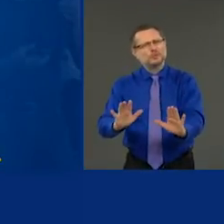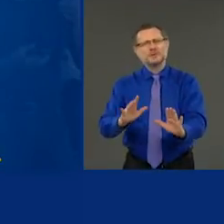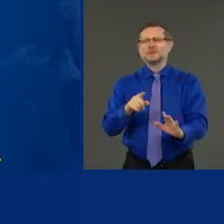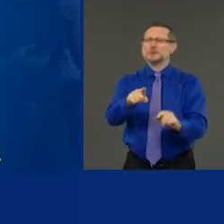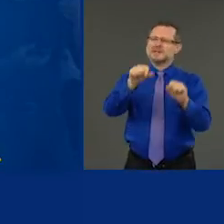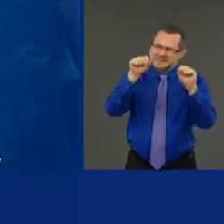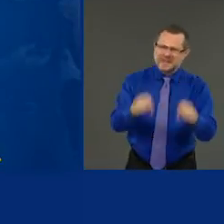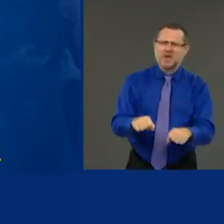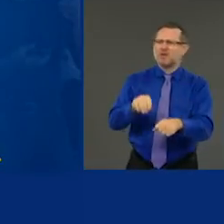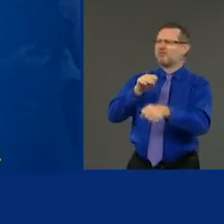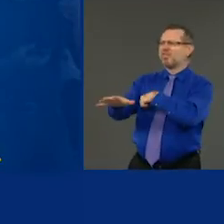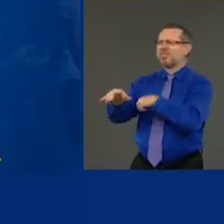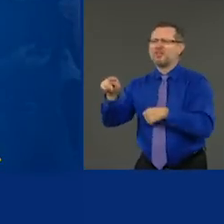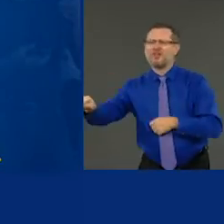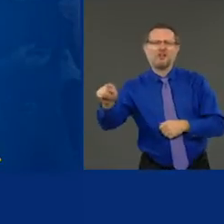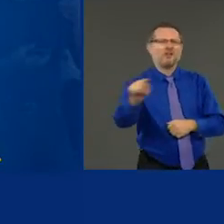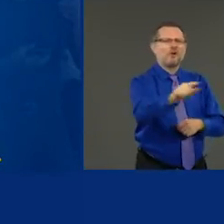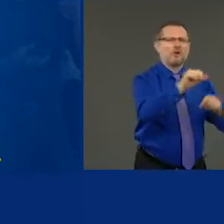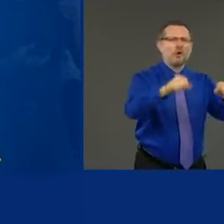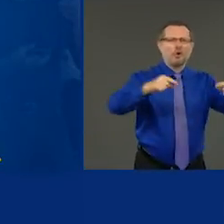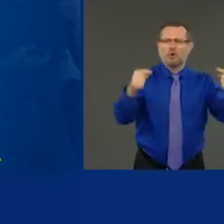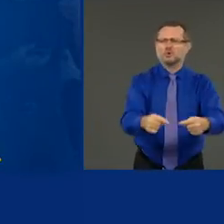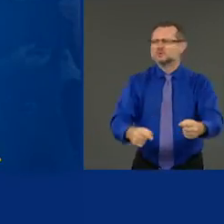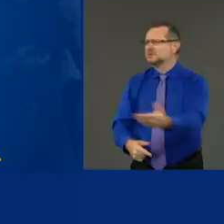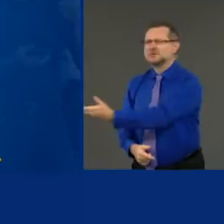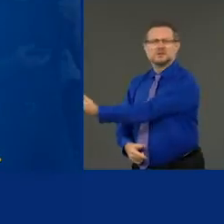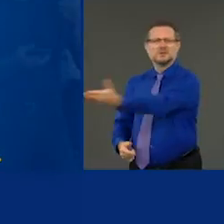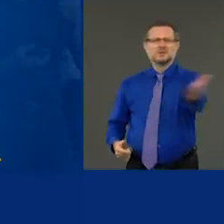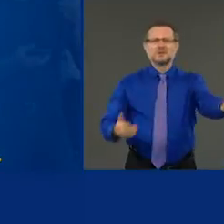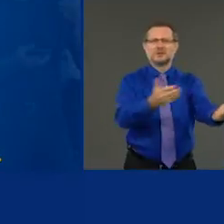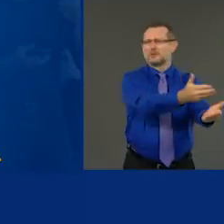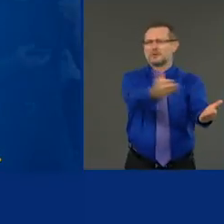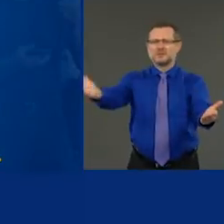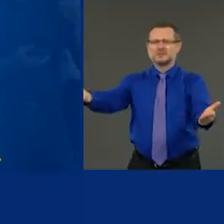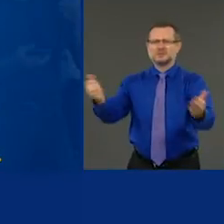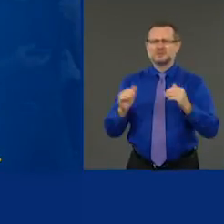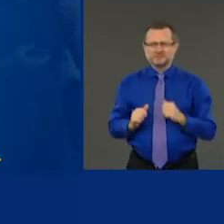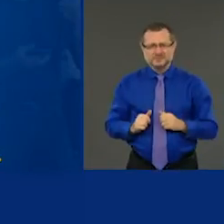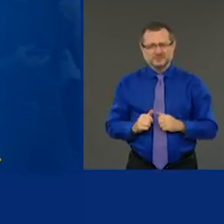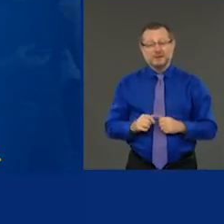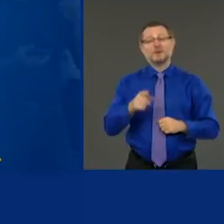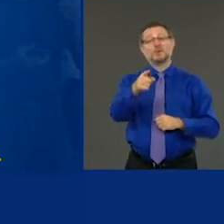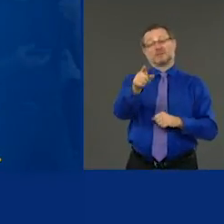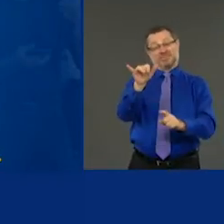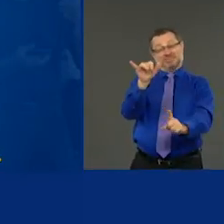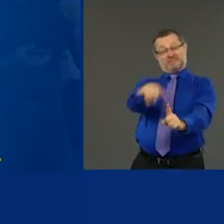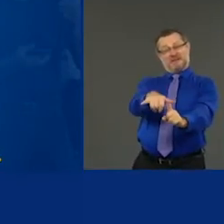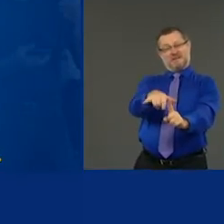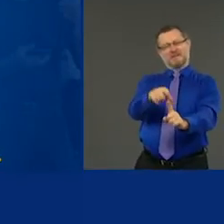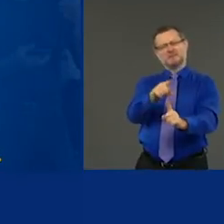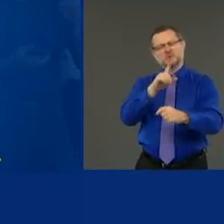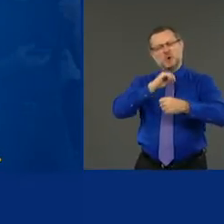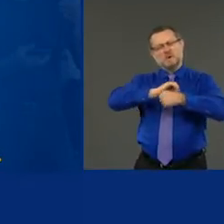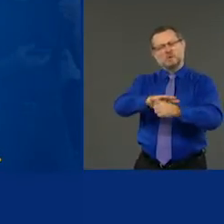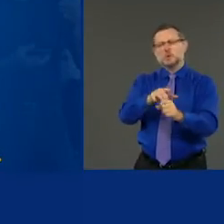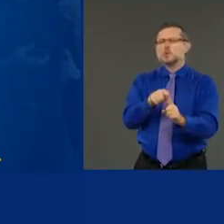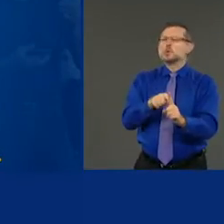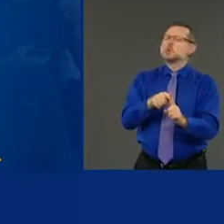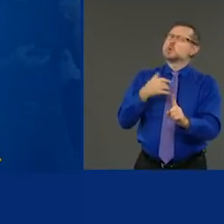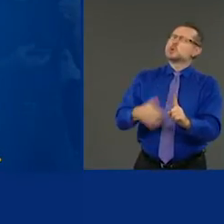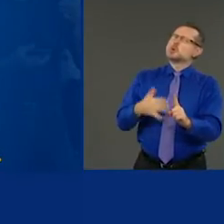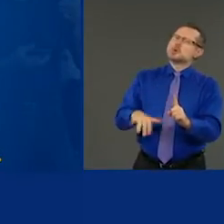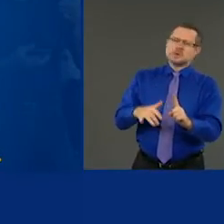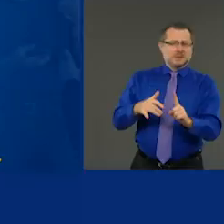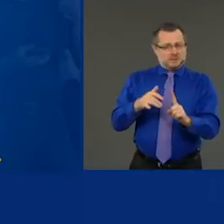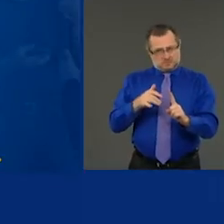and who you could hurt. And it has, it has continued unabated and it's